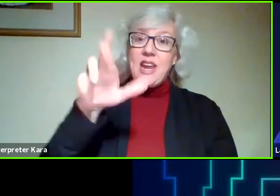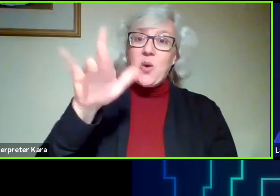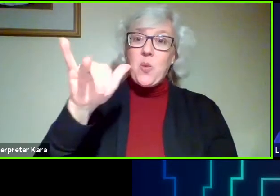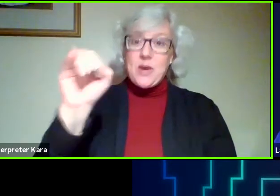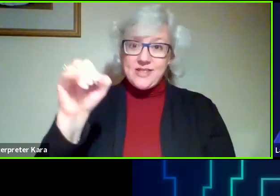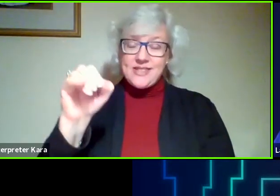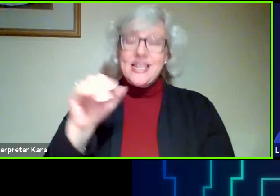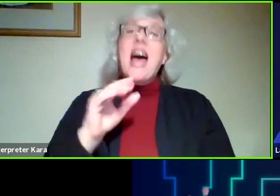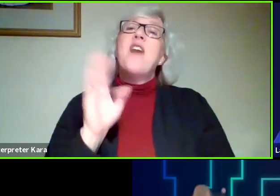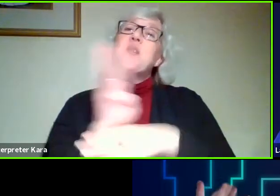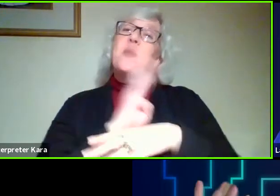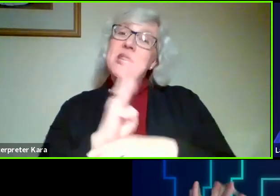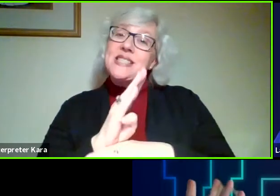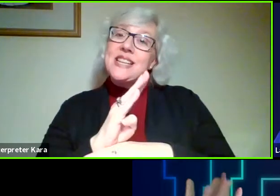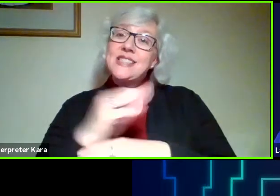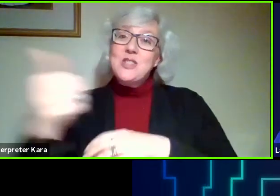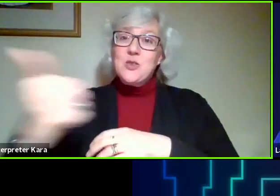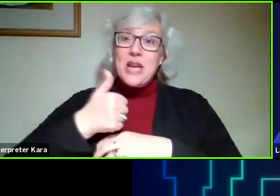Transportation.